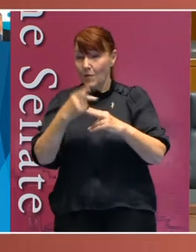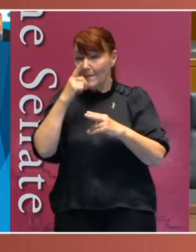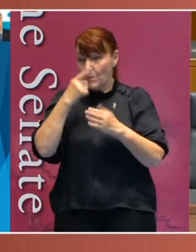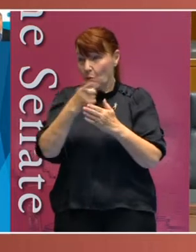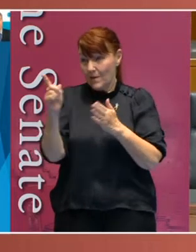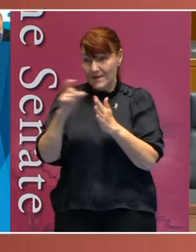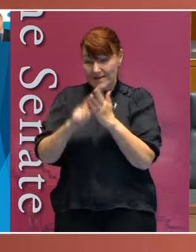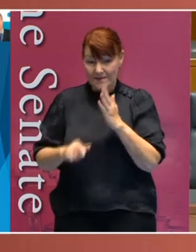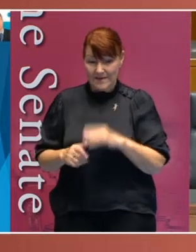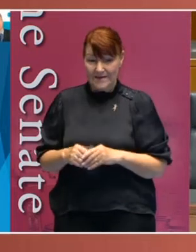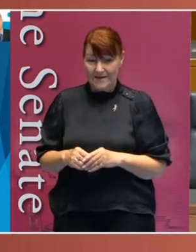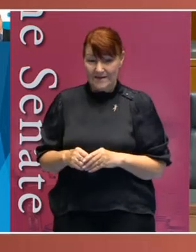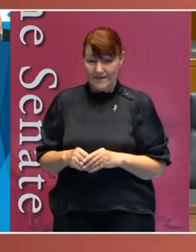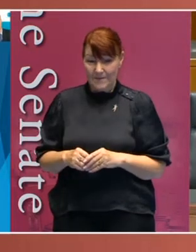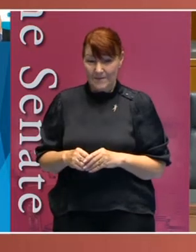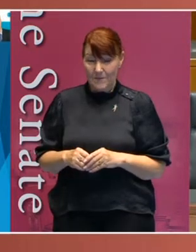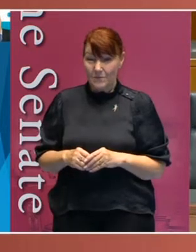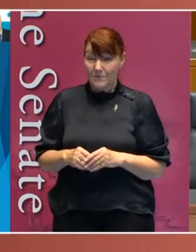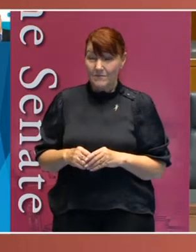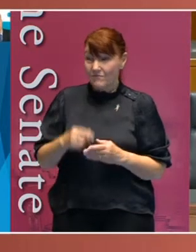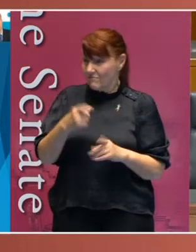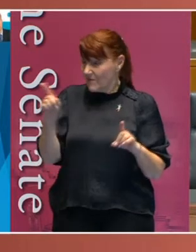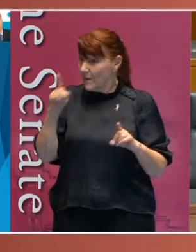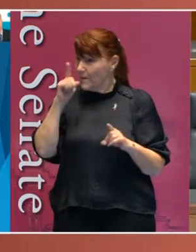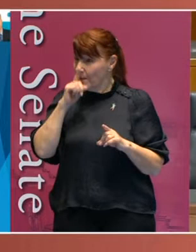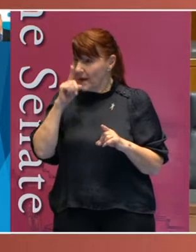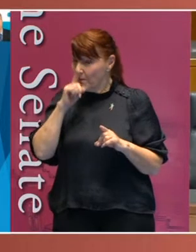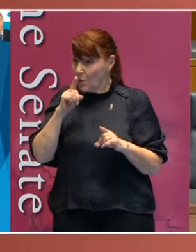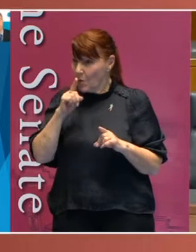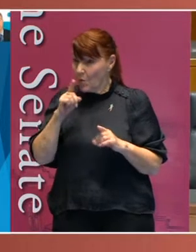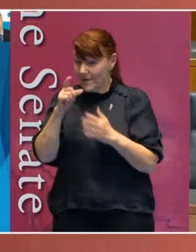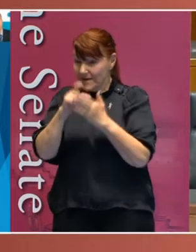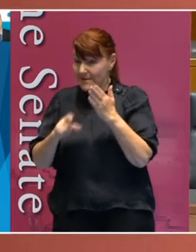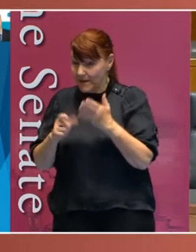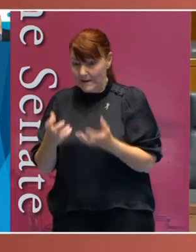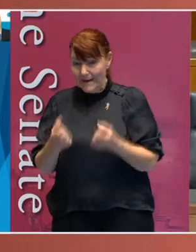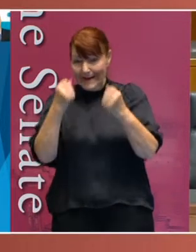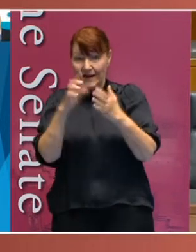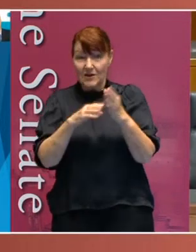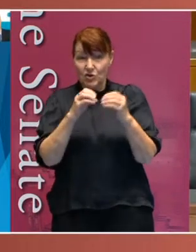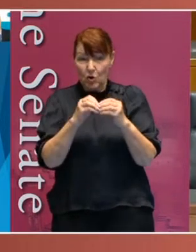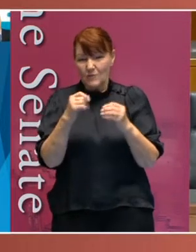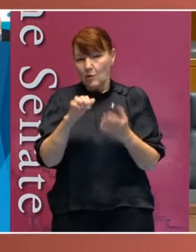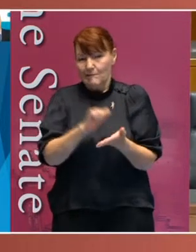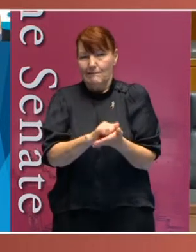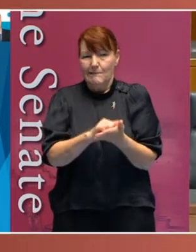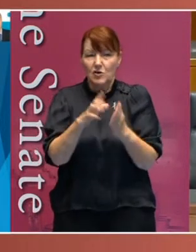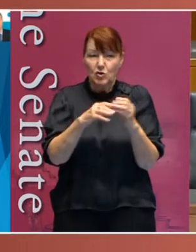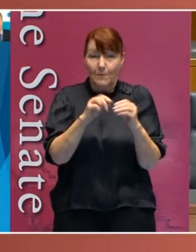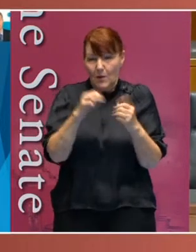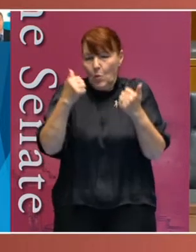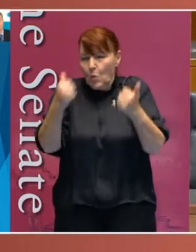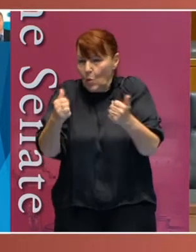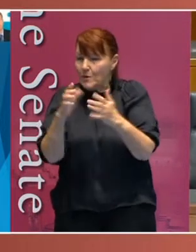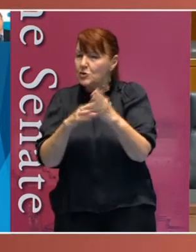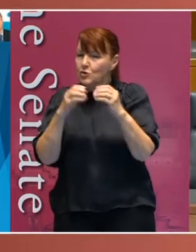because when people with disability are getting not just a job, but a good job. What is occurring is that the